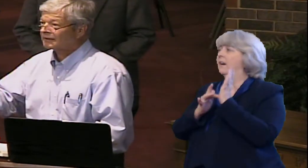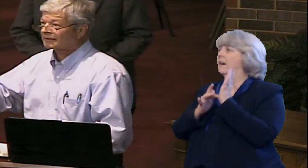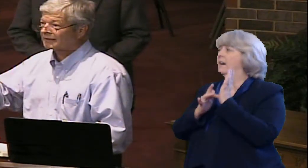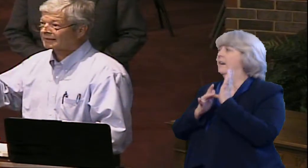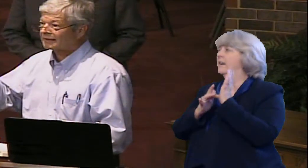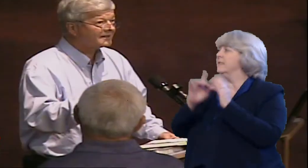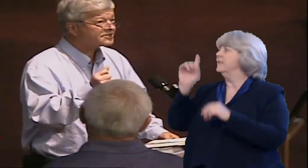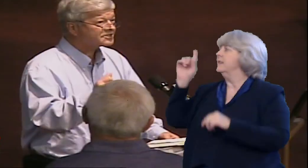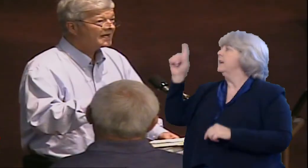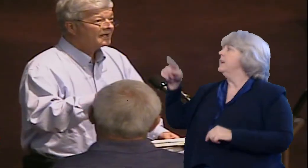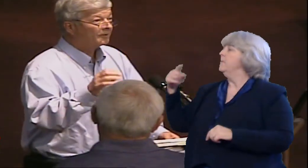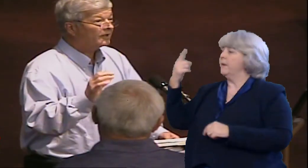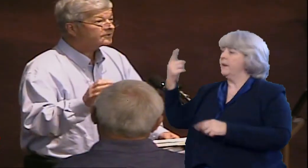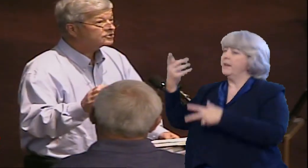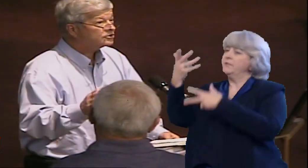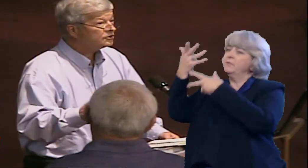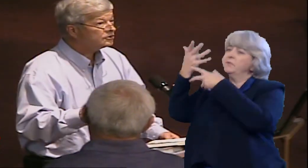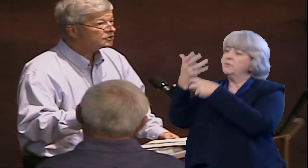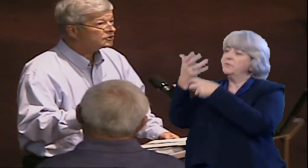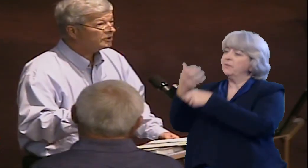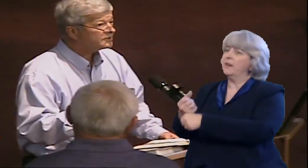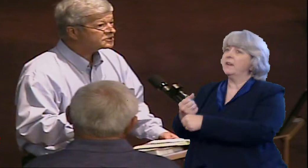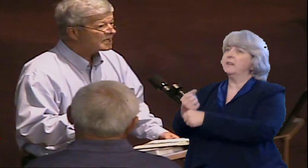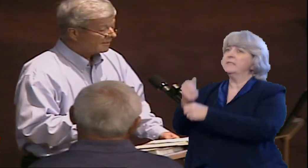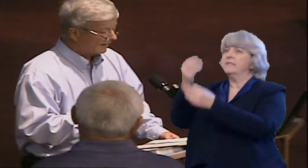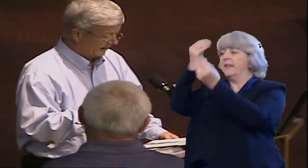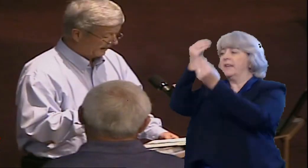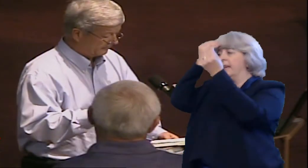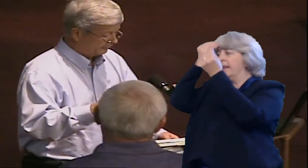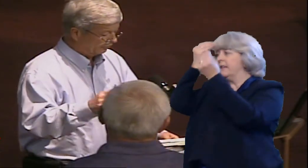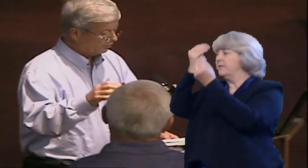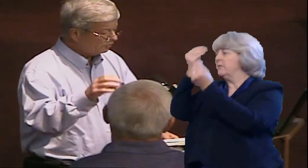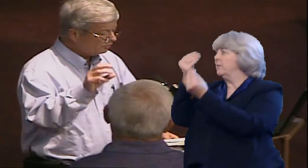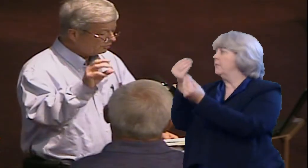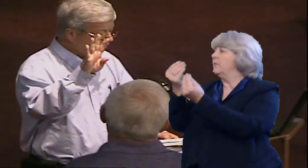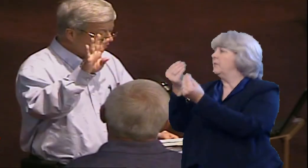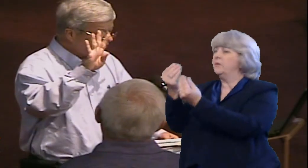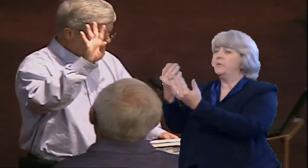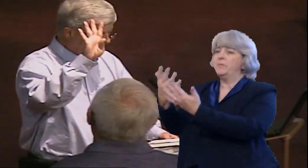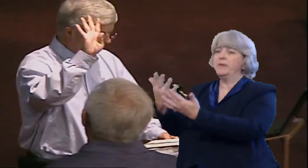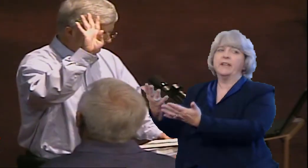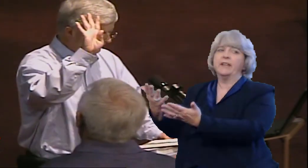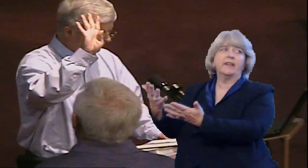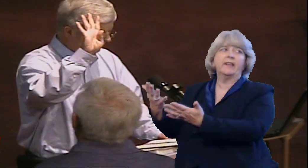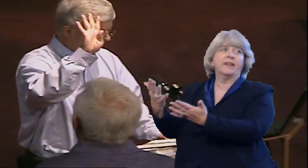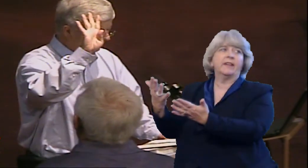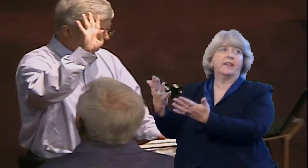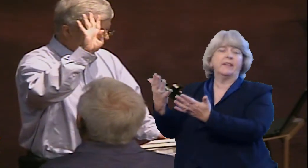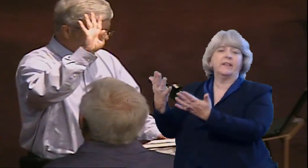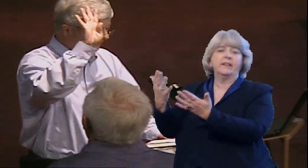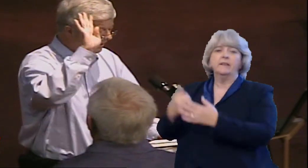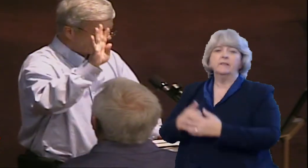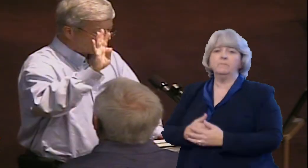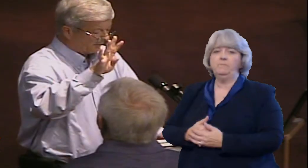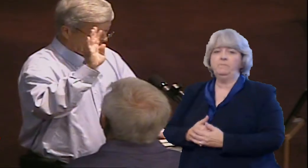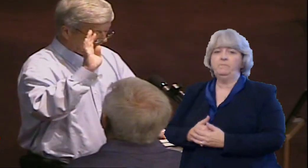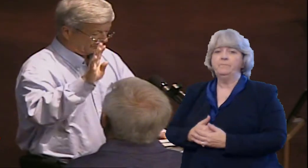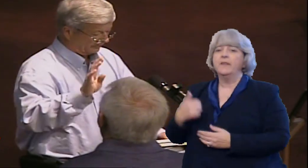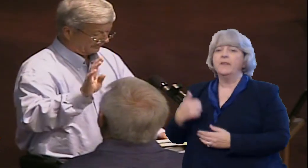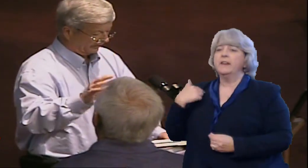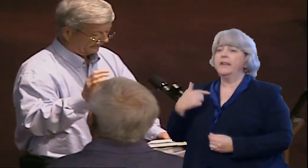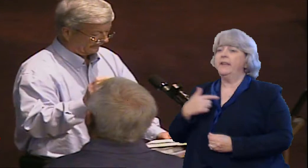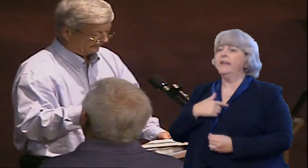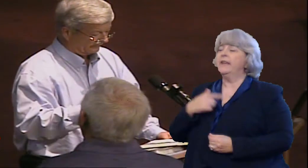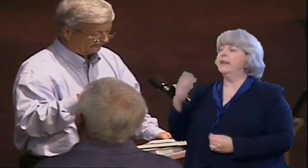but to trust and obey. But